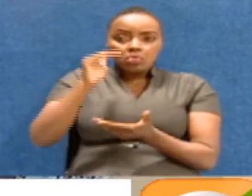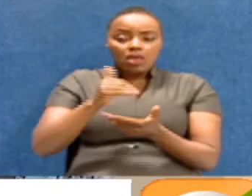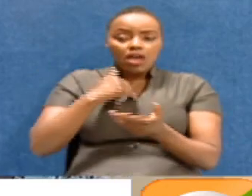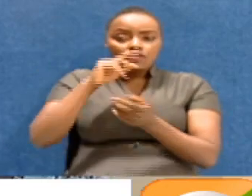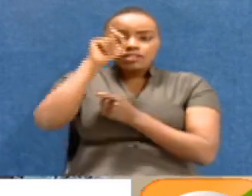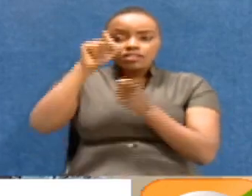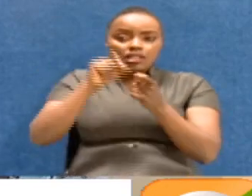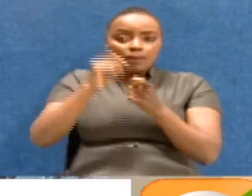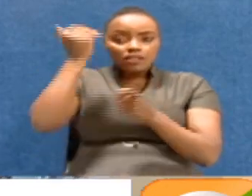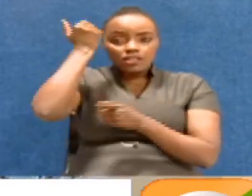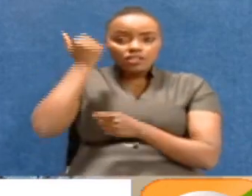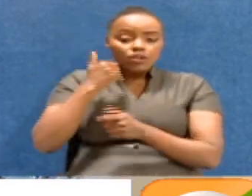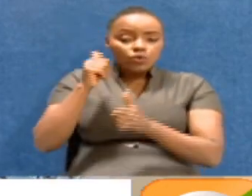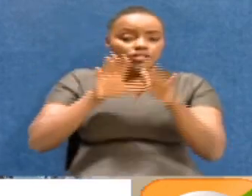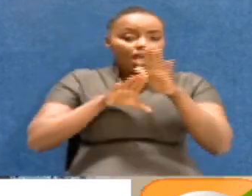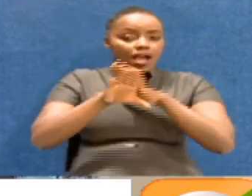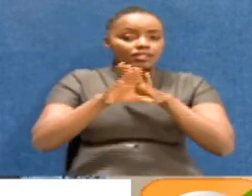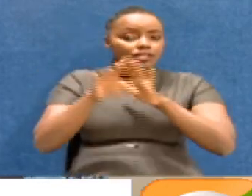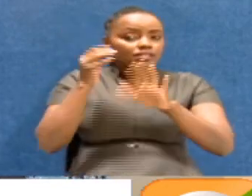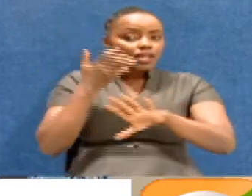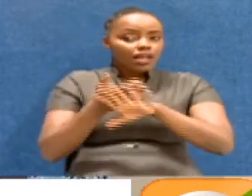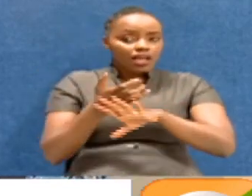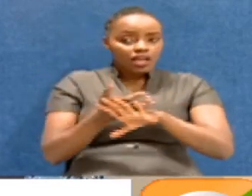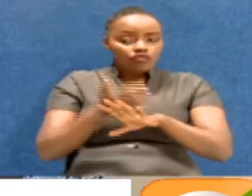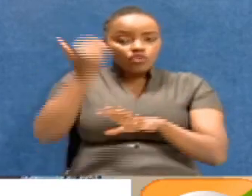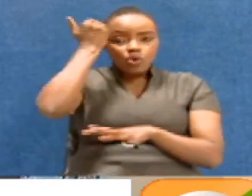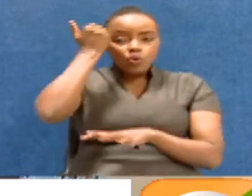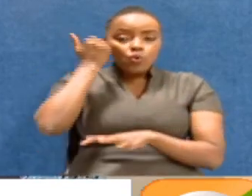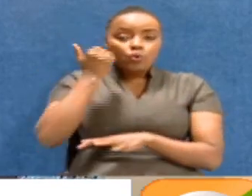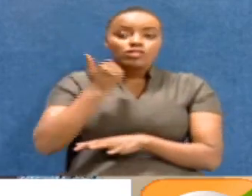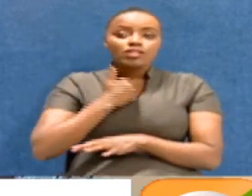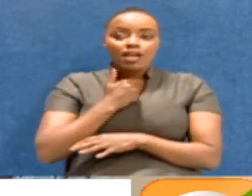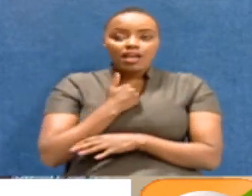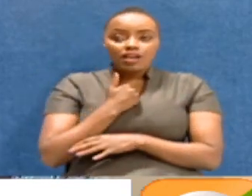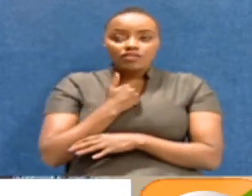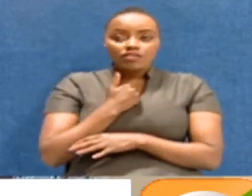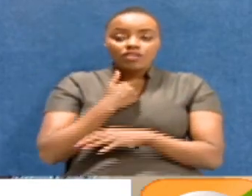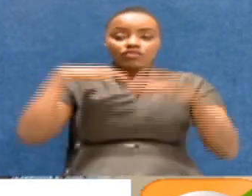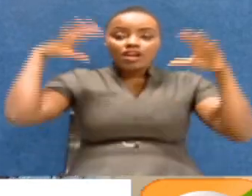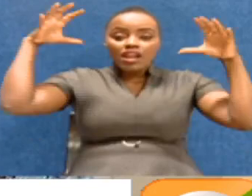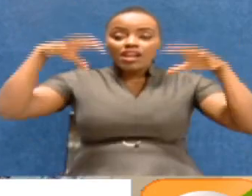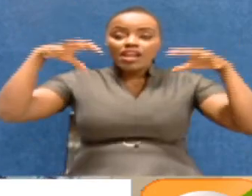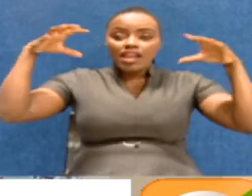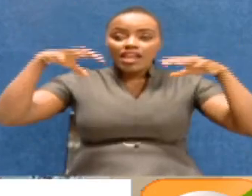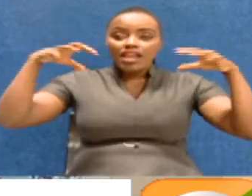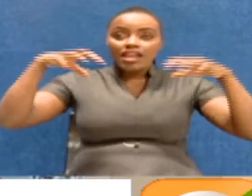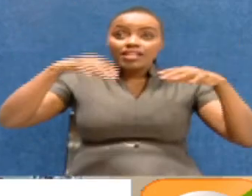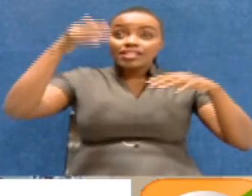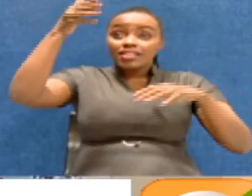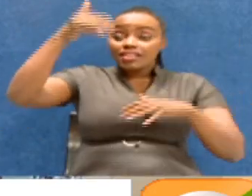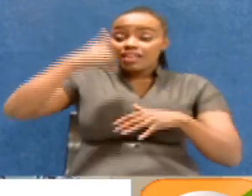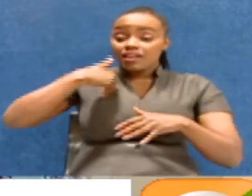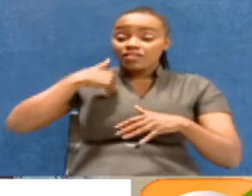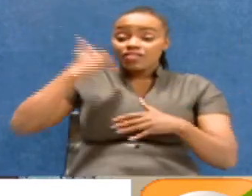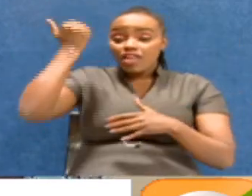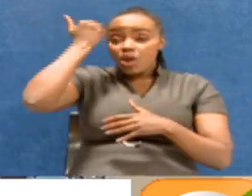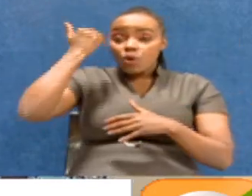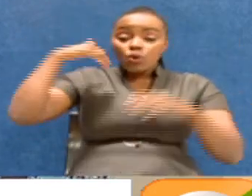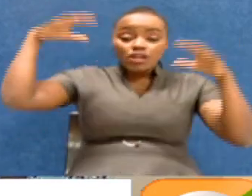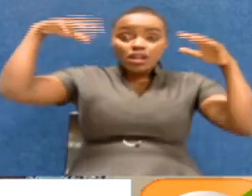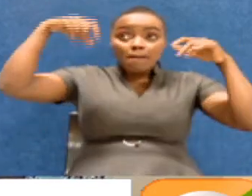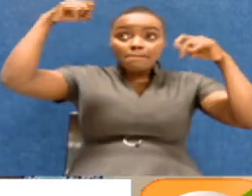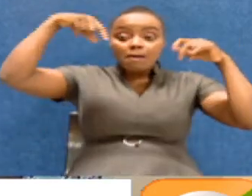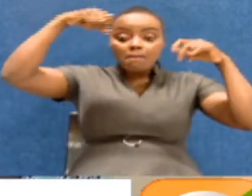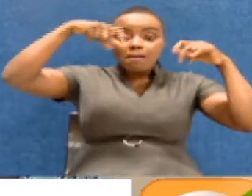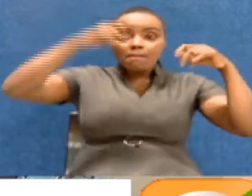have certain courts which are completely inaccessible. We had courts where rains were raining in those courts. You know? For a